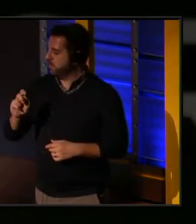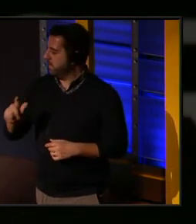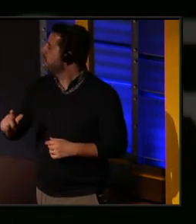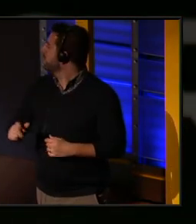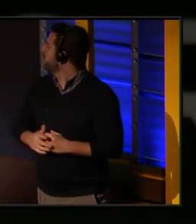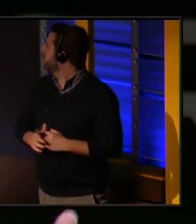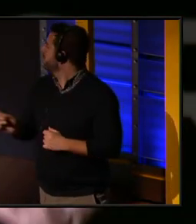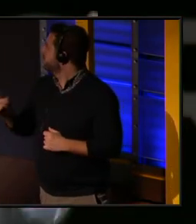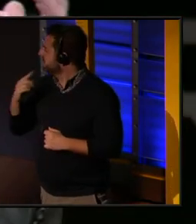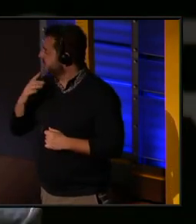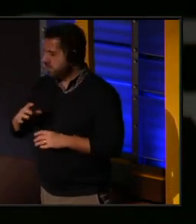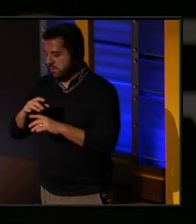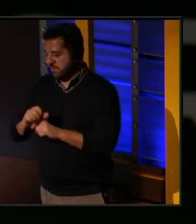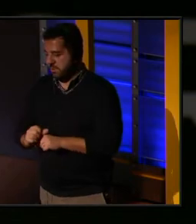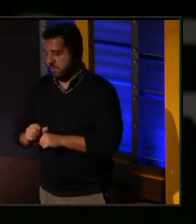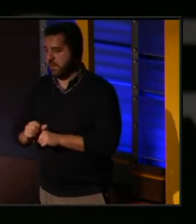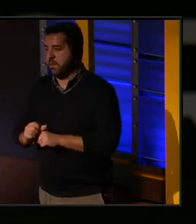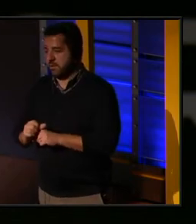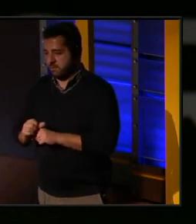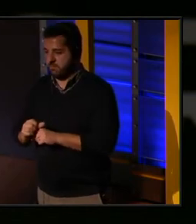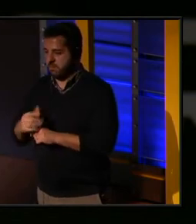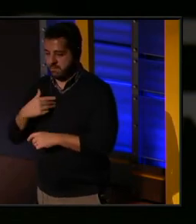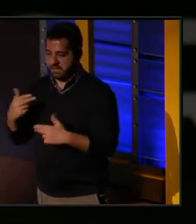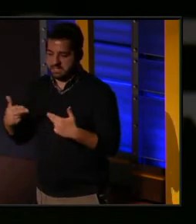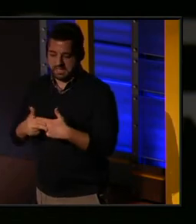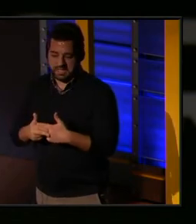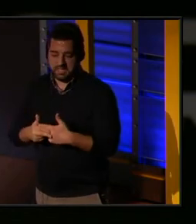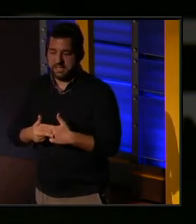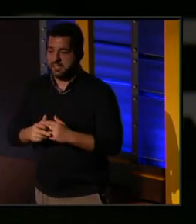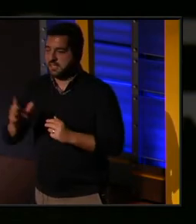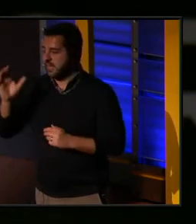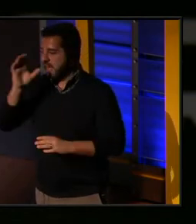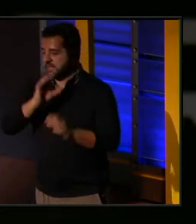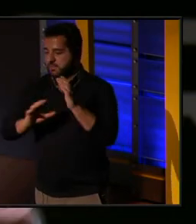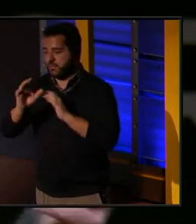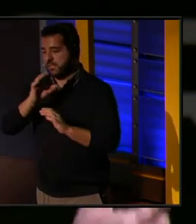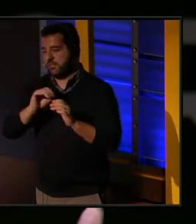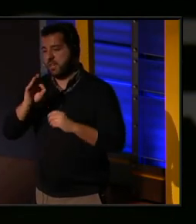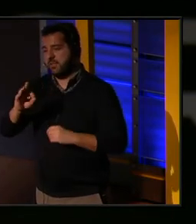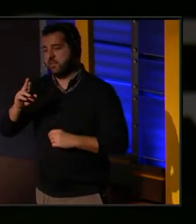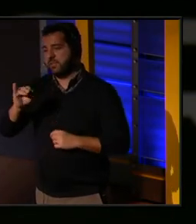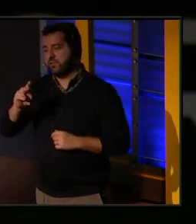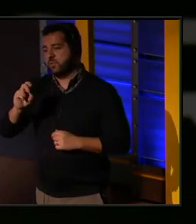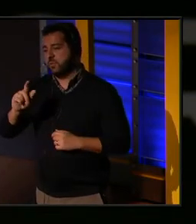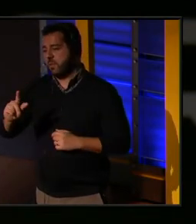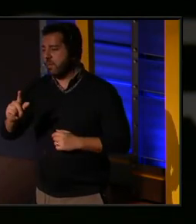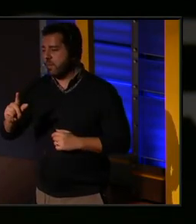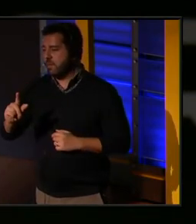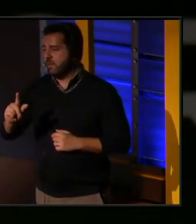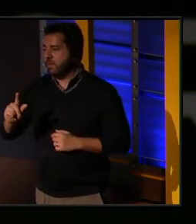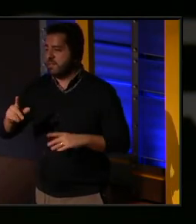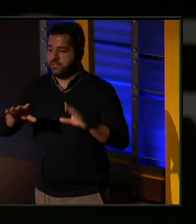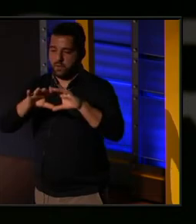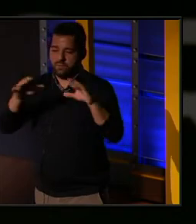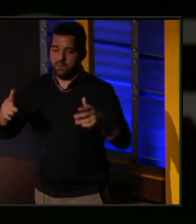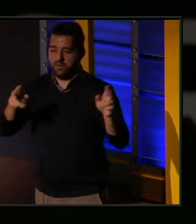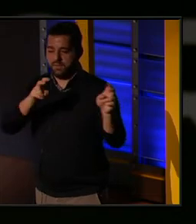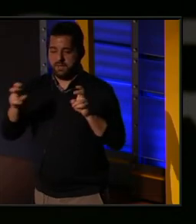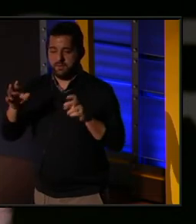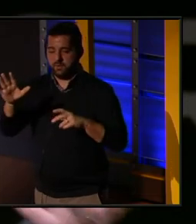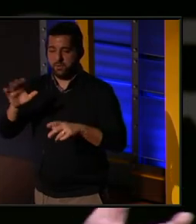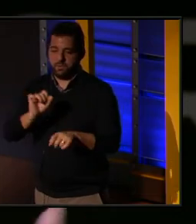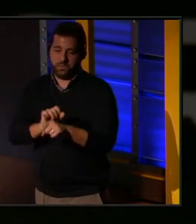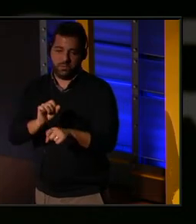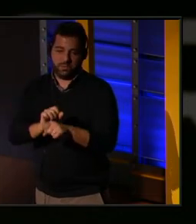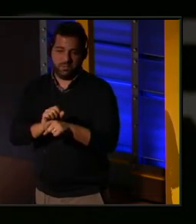You've said that ritual, and you've put it on the slides, an exploration of ritual. It's sort of the overriding theme of your collected body